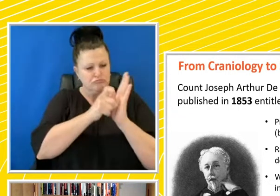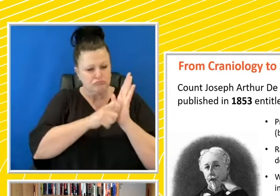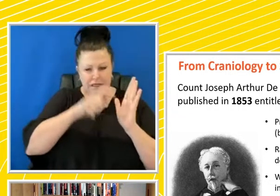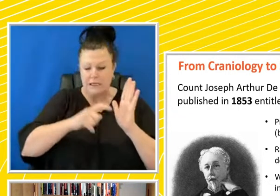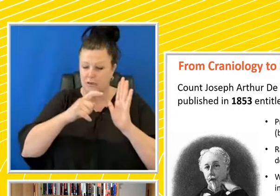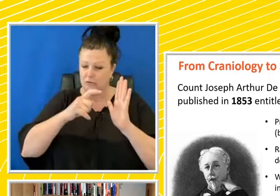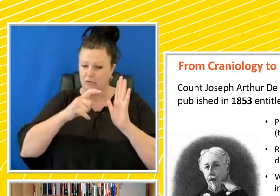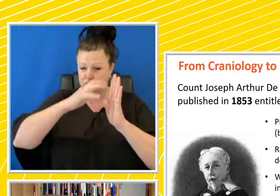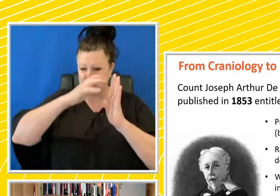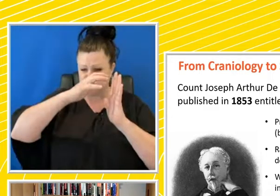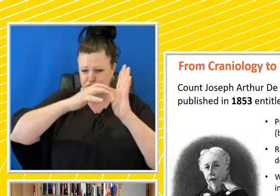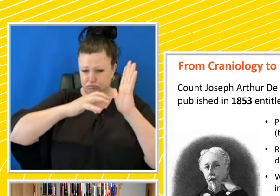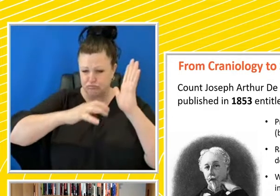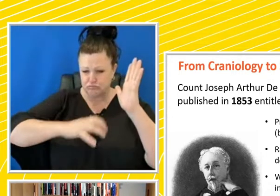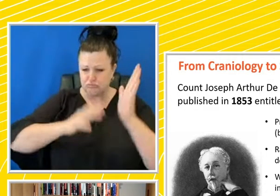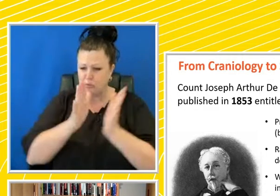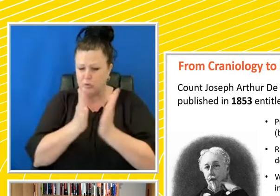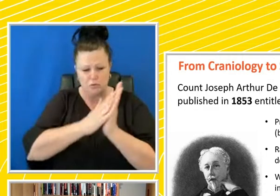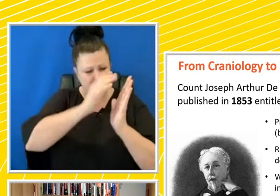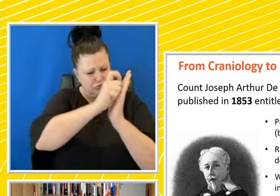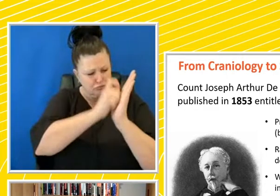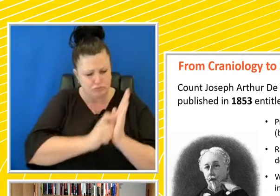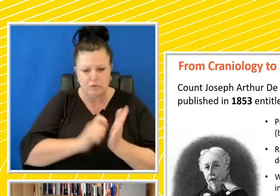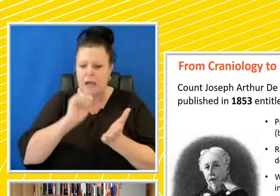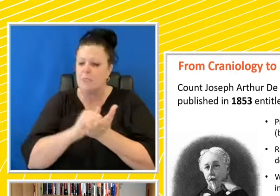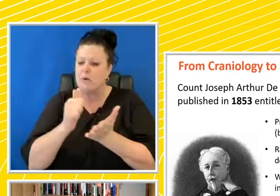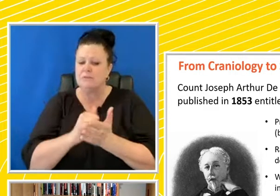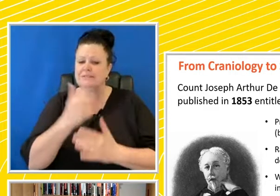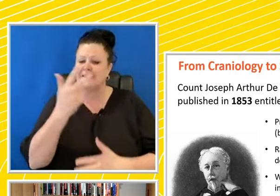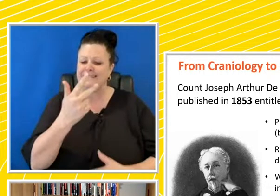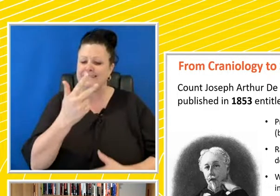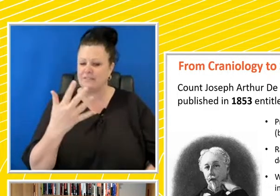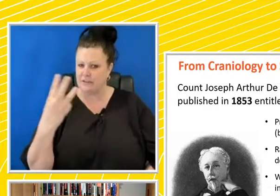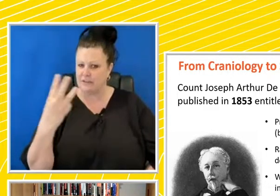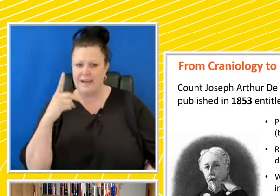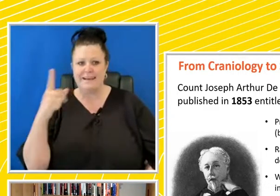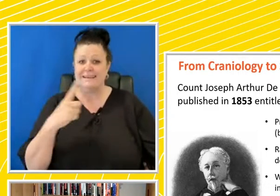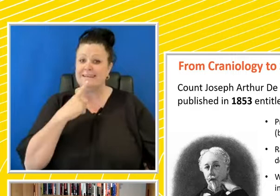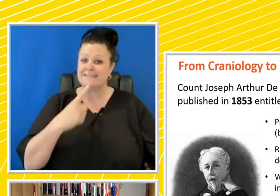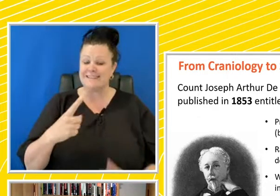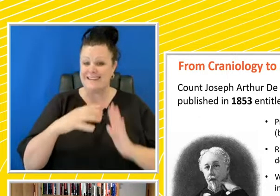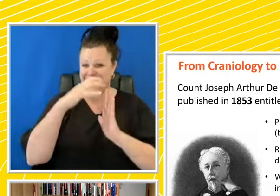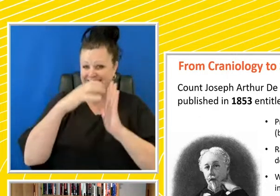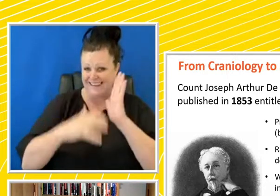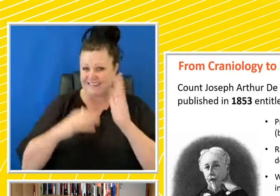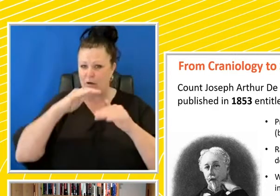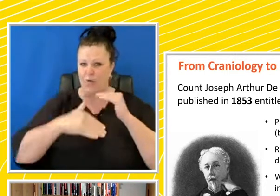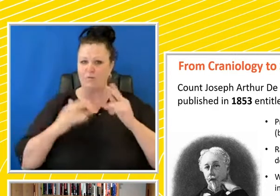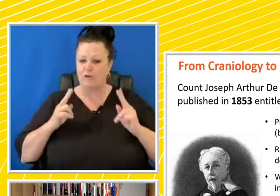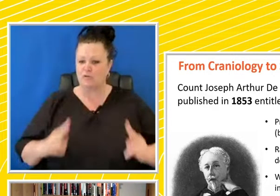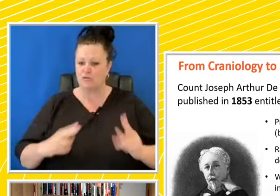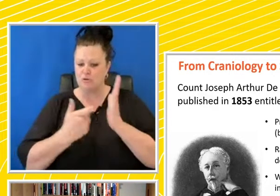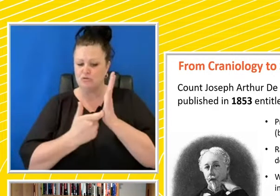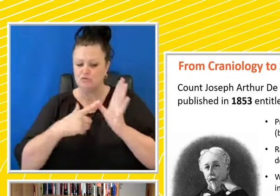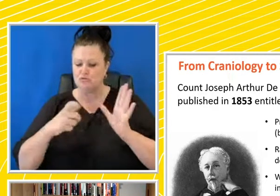pages, published in 1853, and he entitled it Essay on the Inequalities of the Human Race, and he was